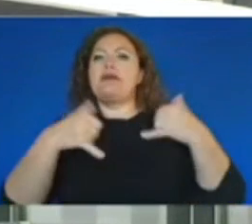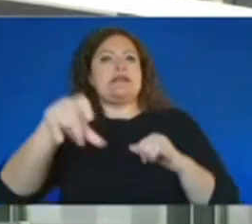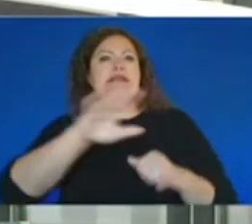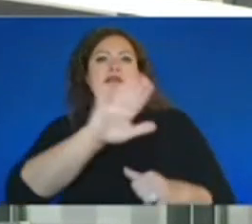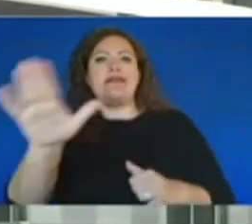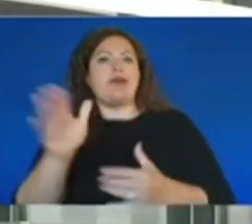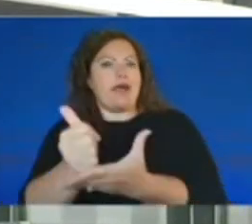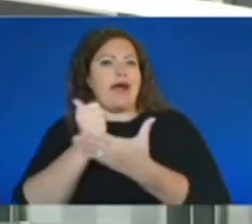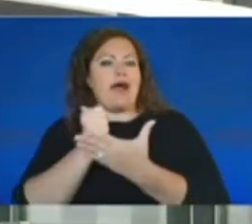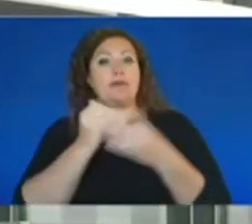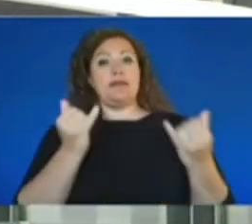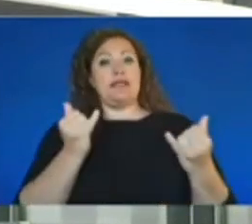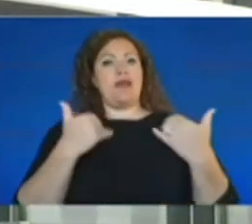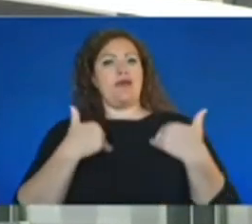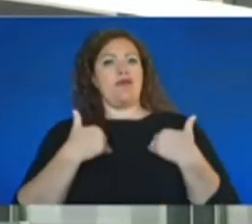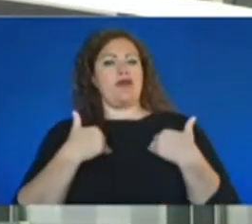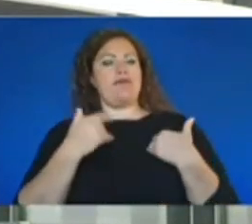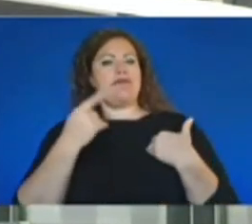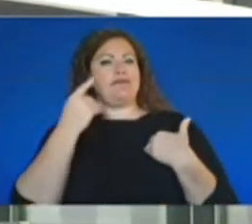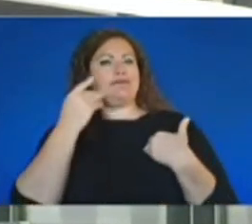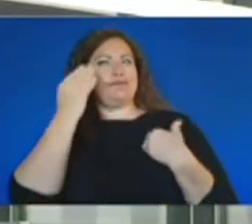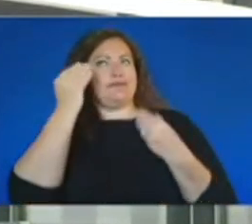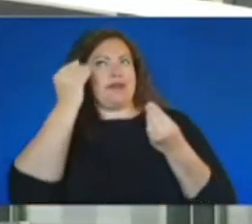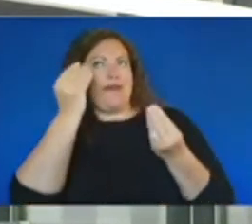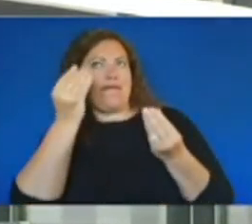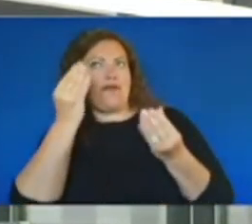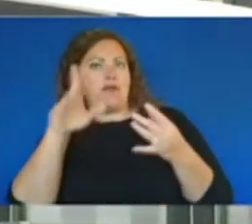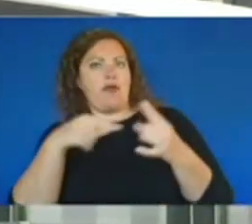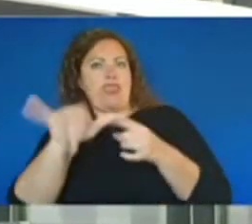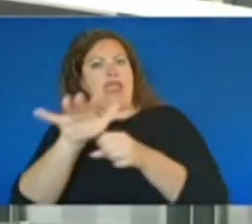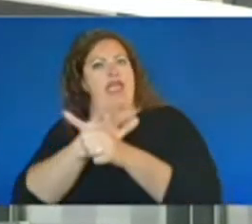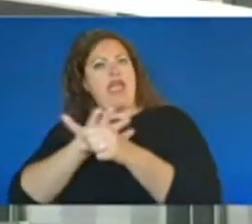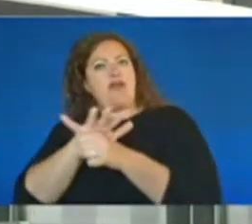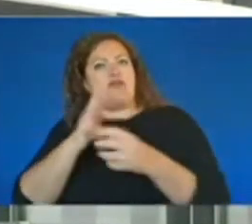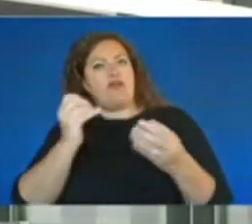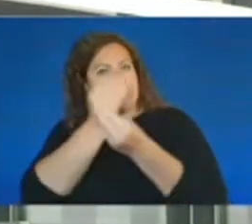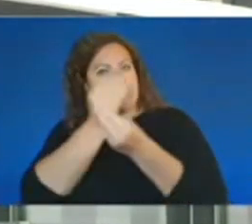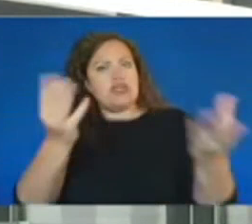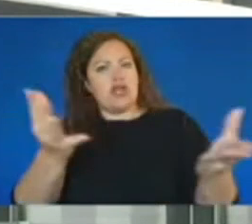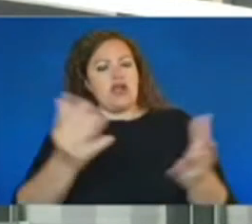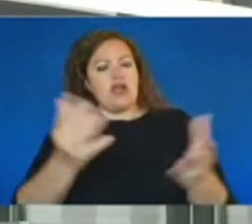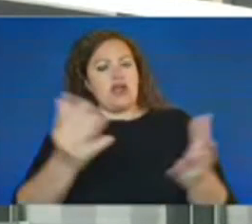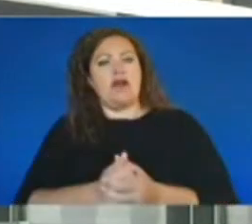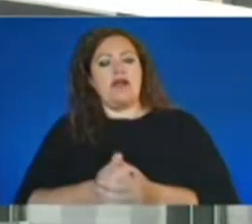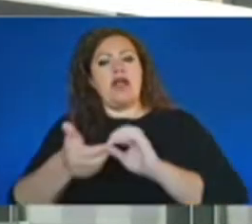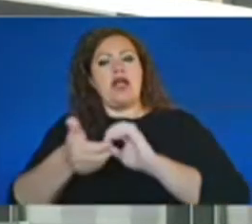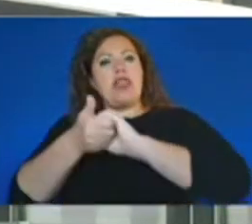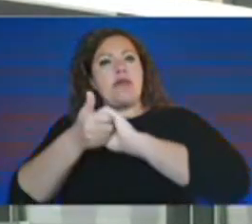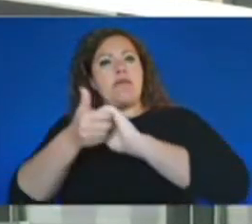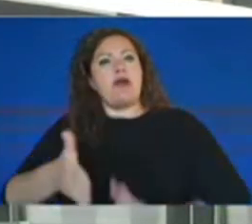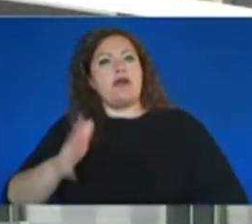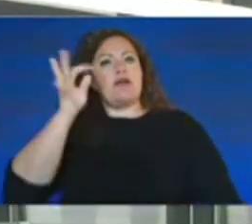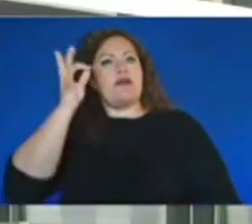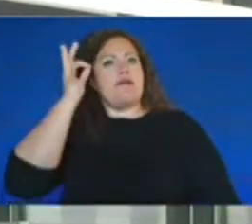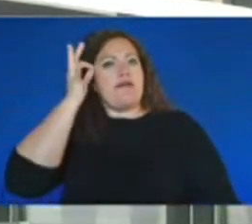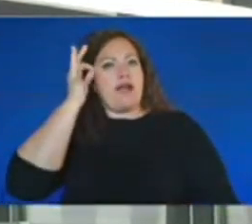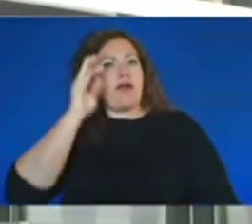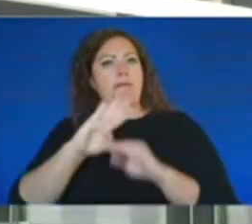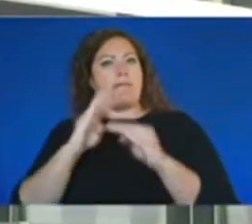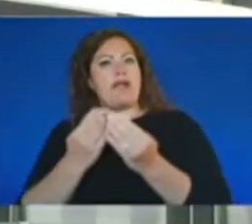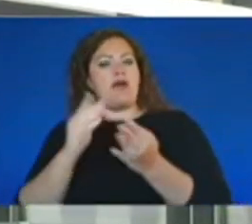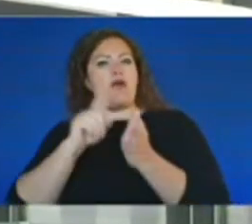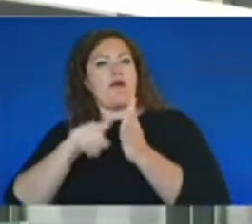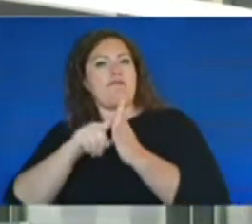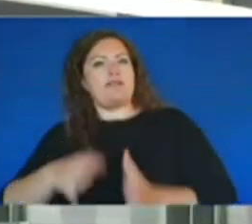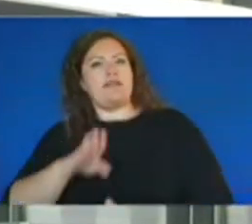we have an update on that area that we'd like to share with you. Our partners with the Federal Bureau of Investigation have contributed